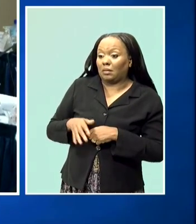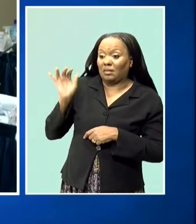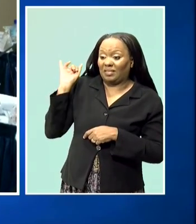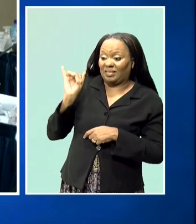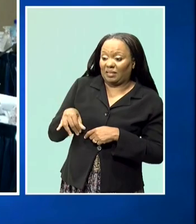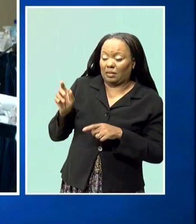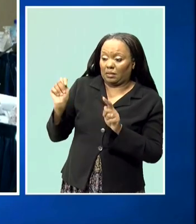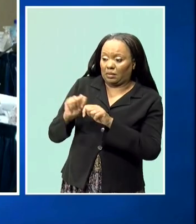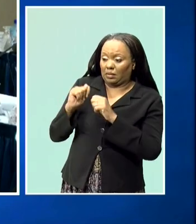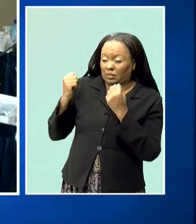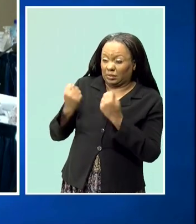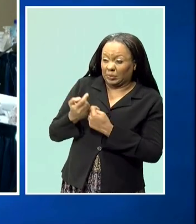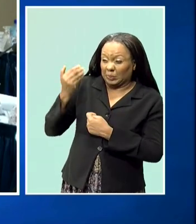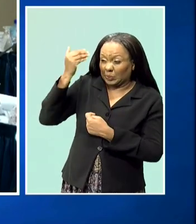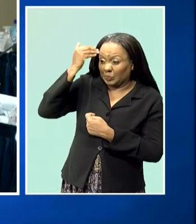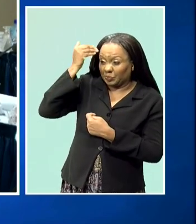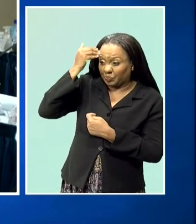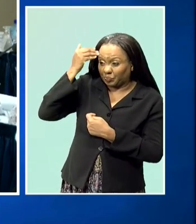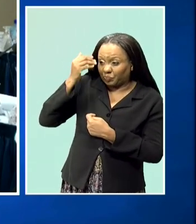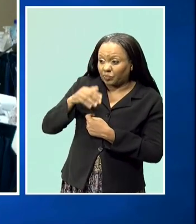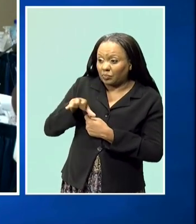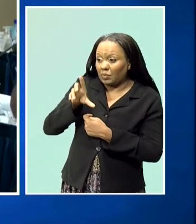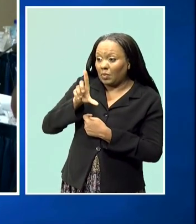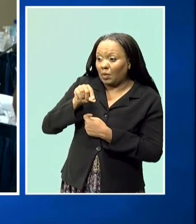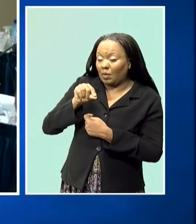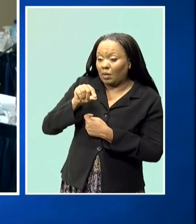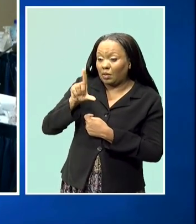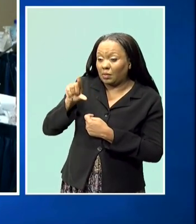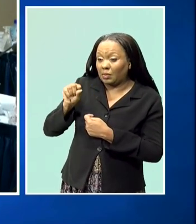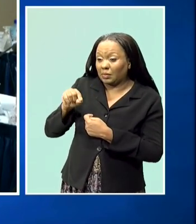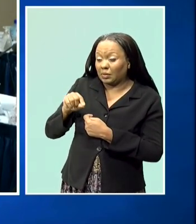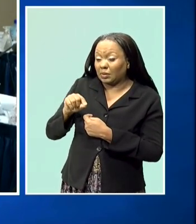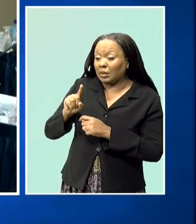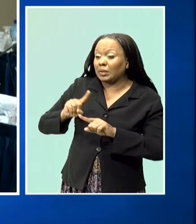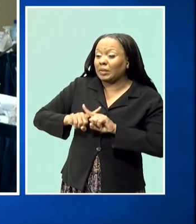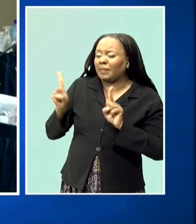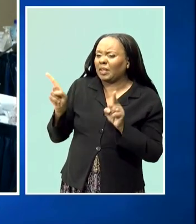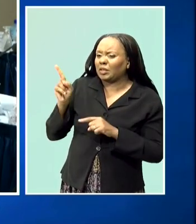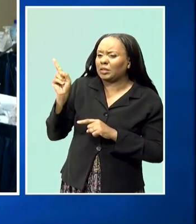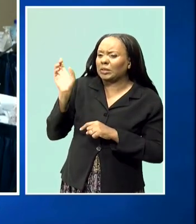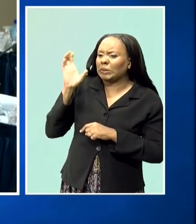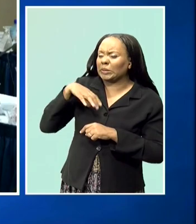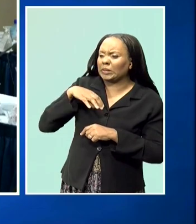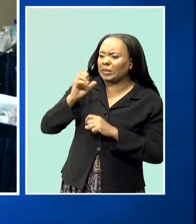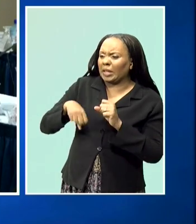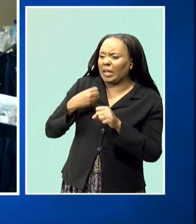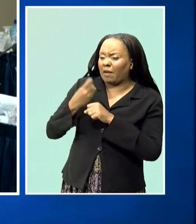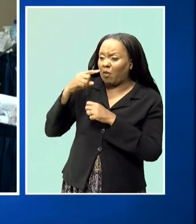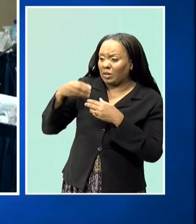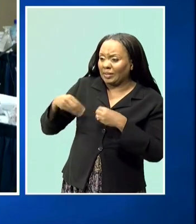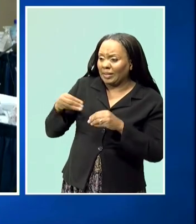realize that 2020 was an abnormal year in relation to sales?